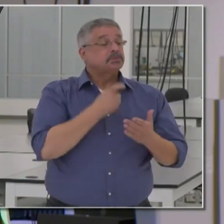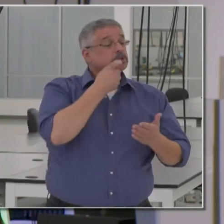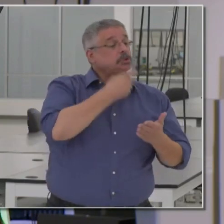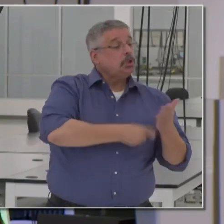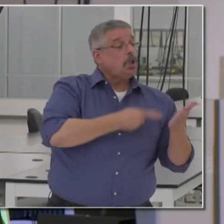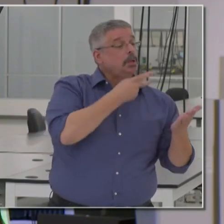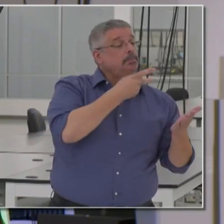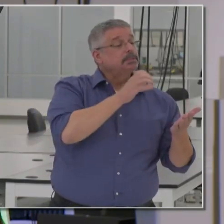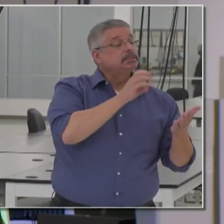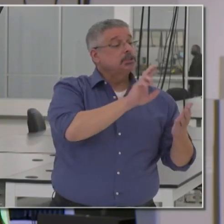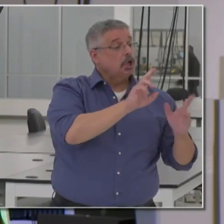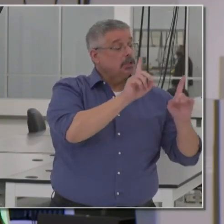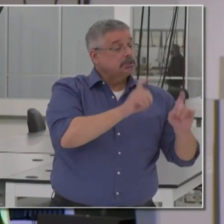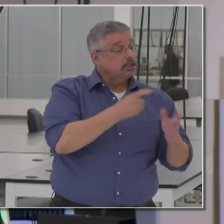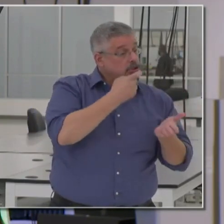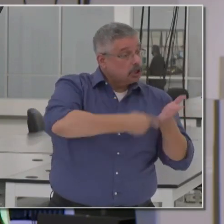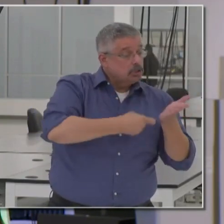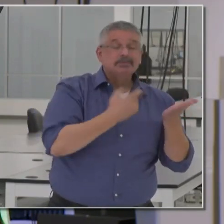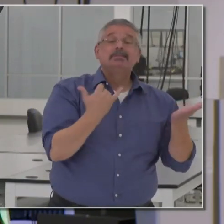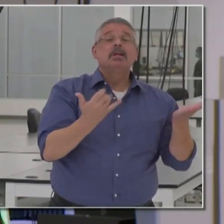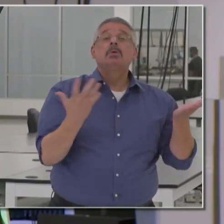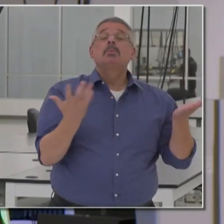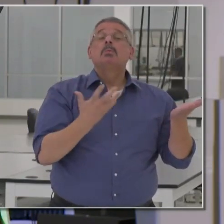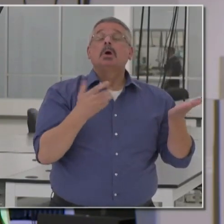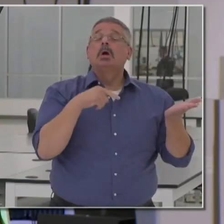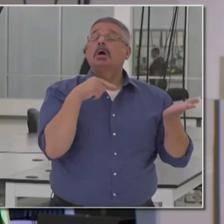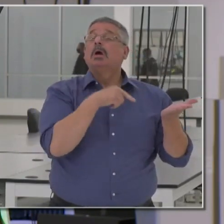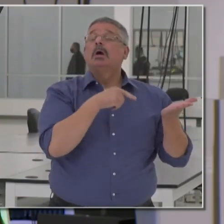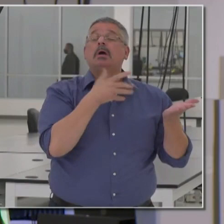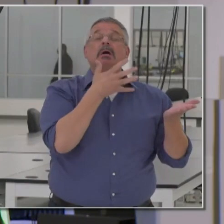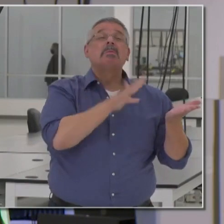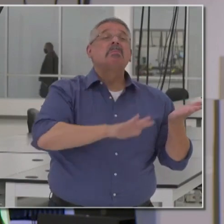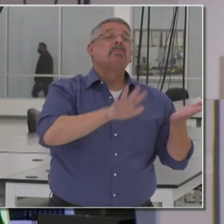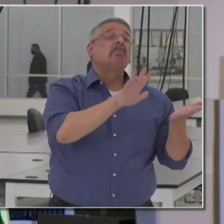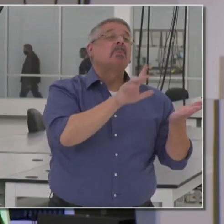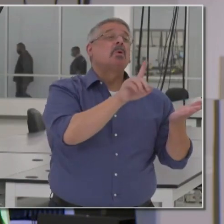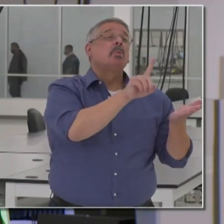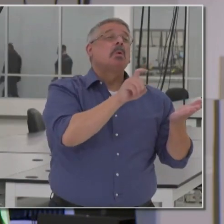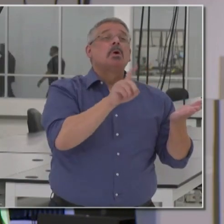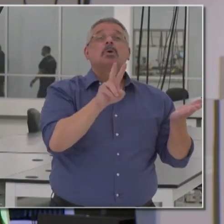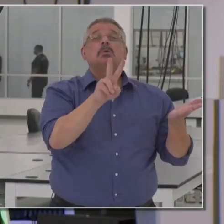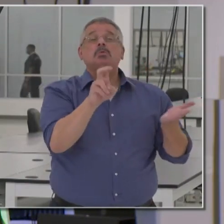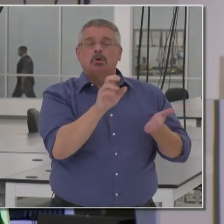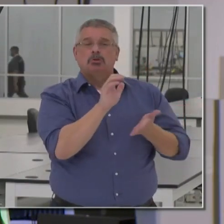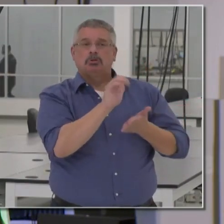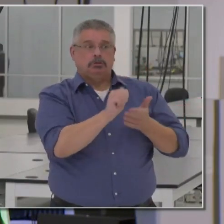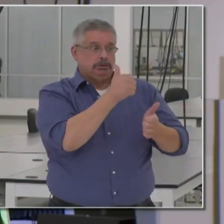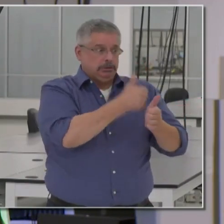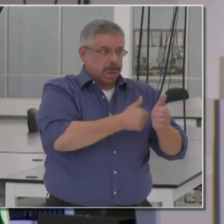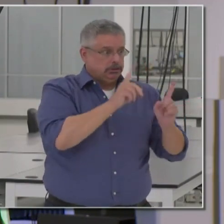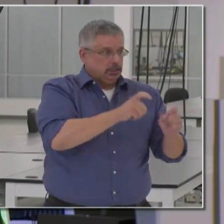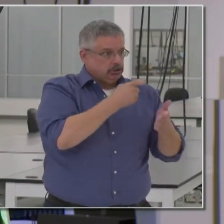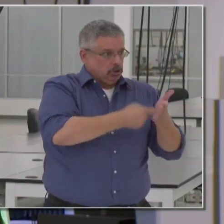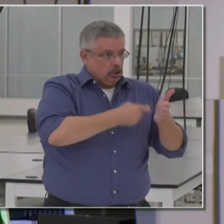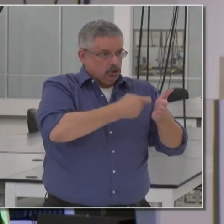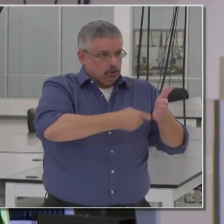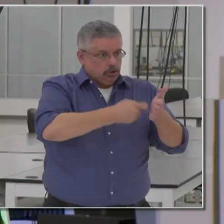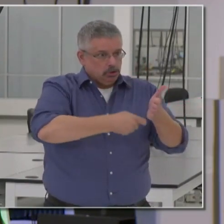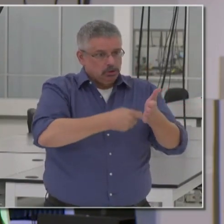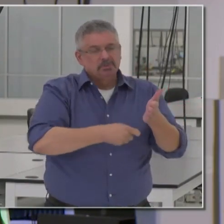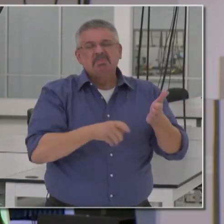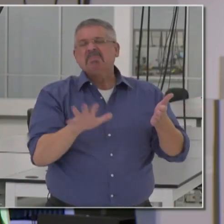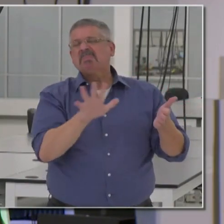cost of a PCR test currently is anywhere from $100 to $200. We average it out about